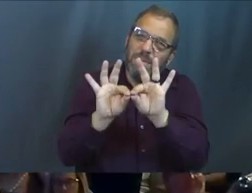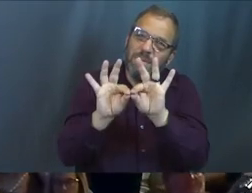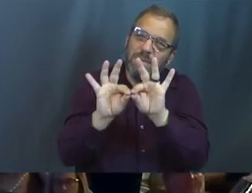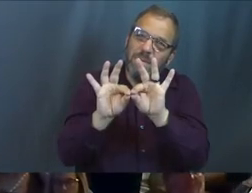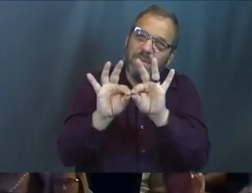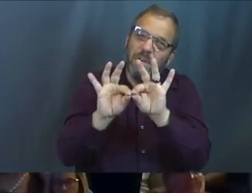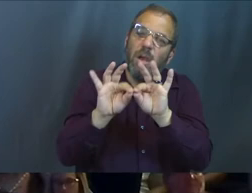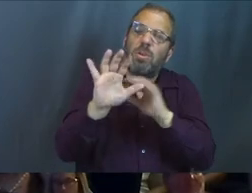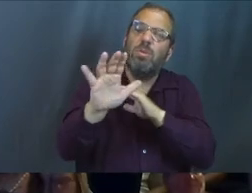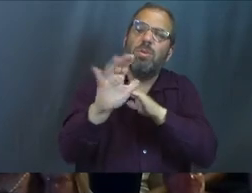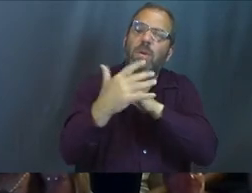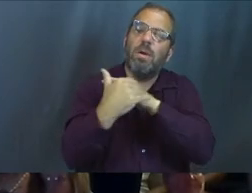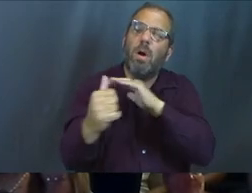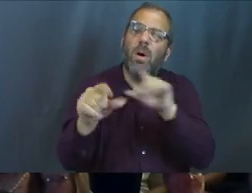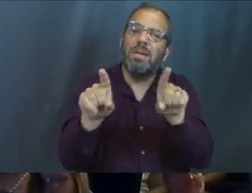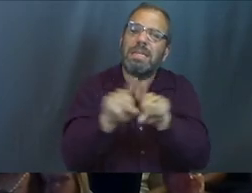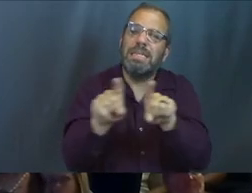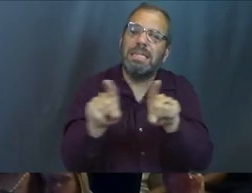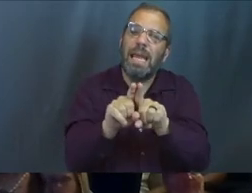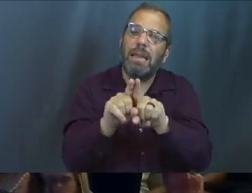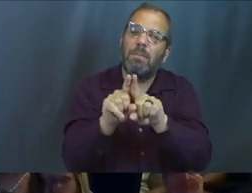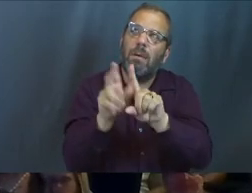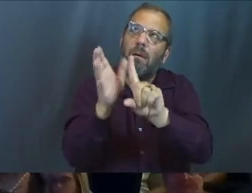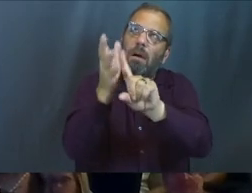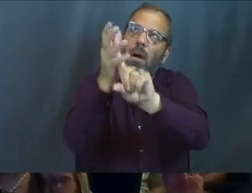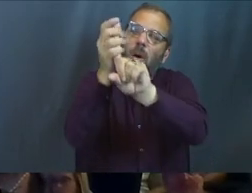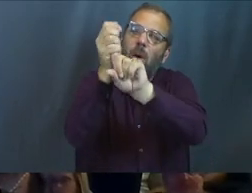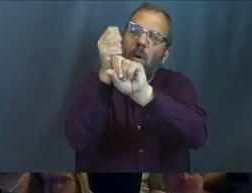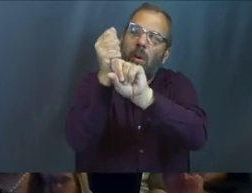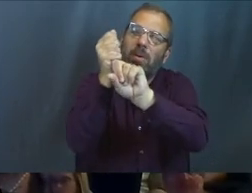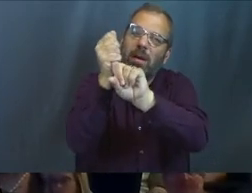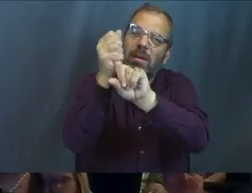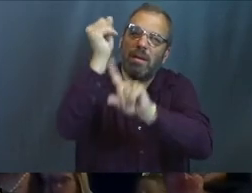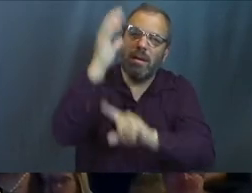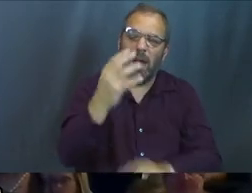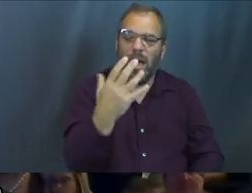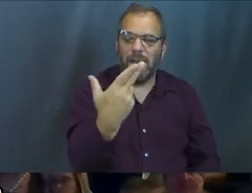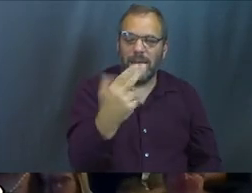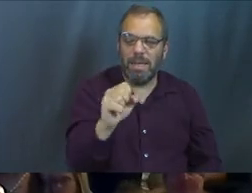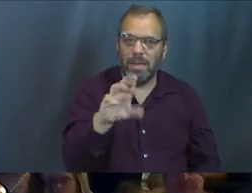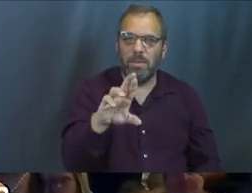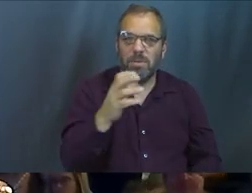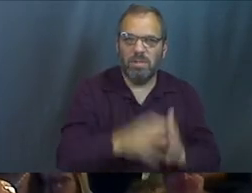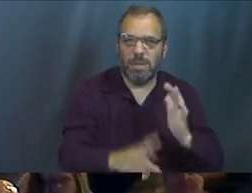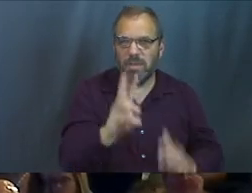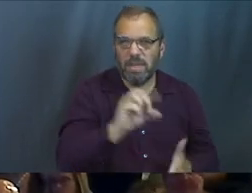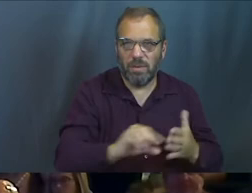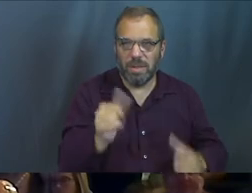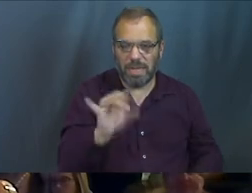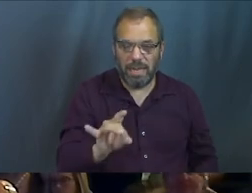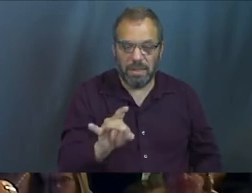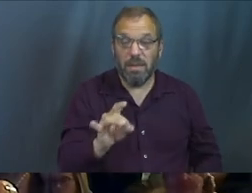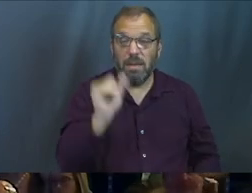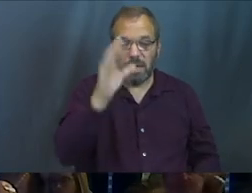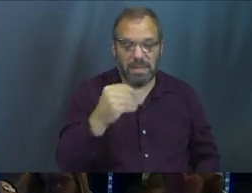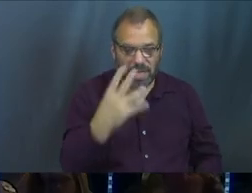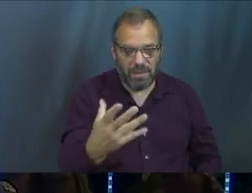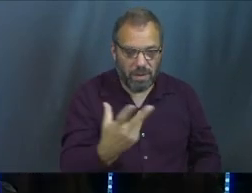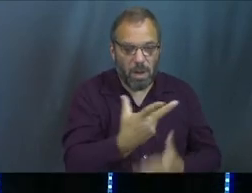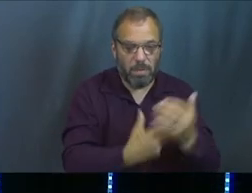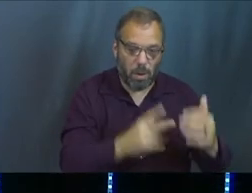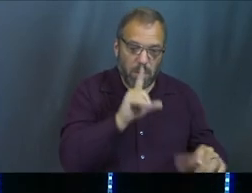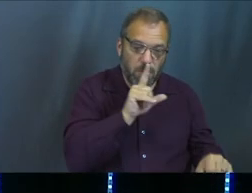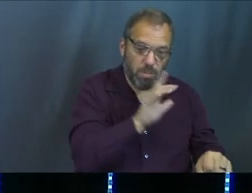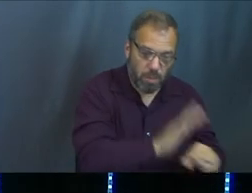We're called to do the exact same thing. Take this out. Hebrews 6, 18. So God has given both his